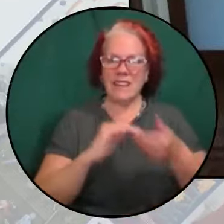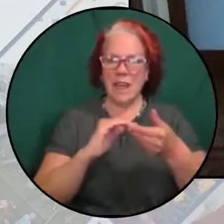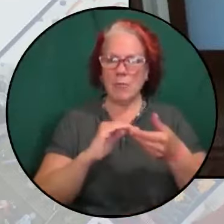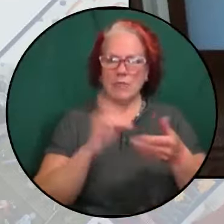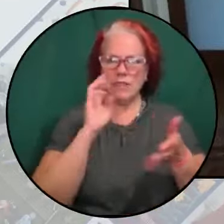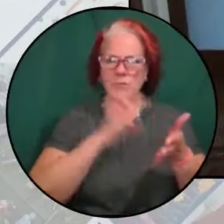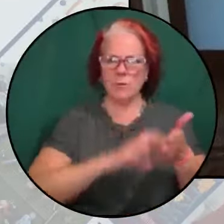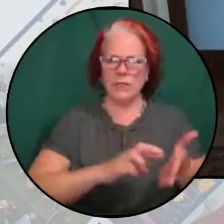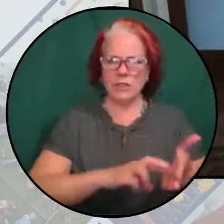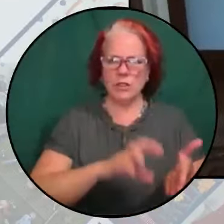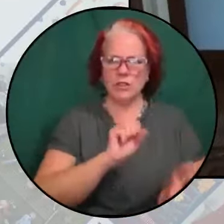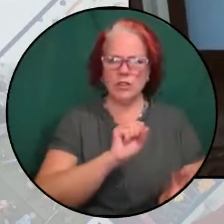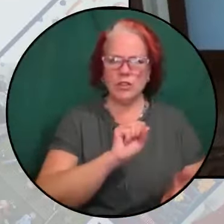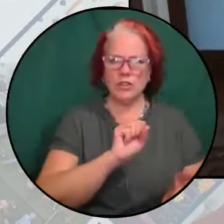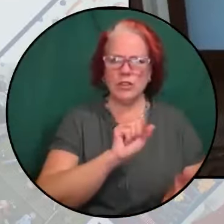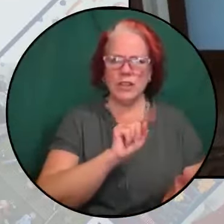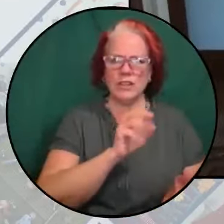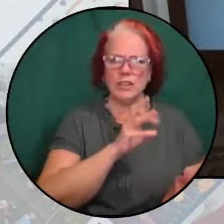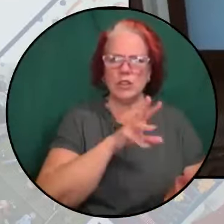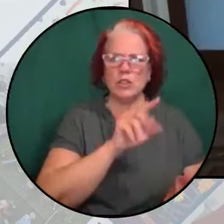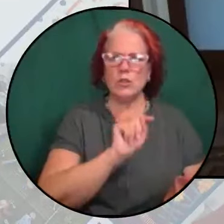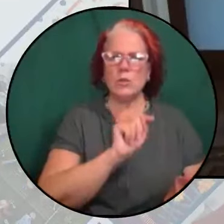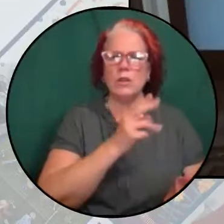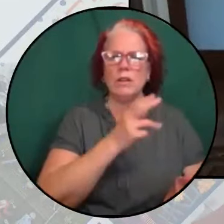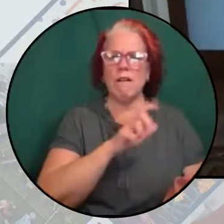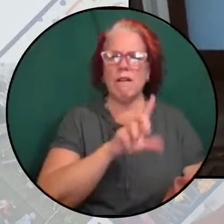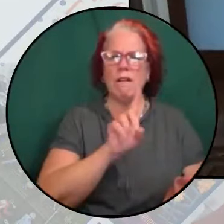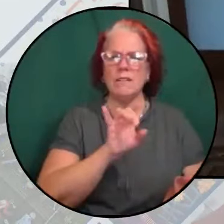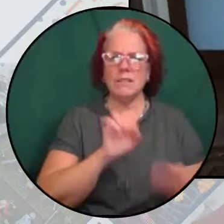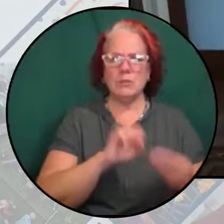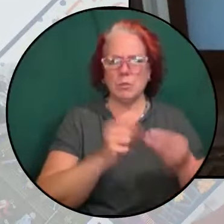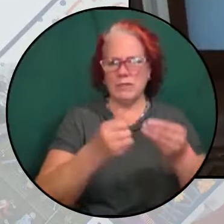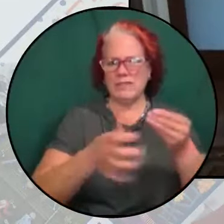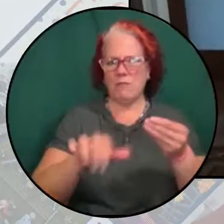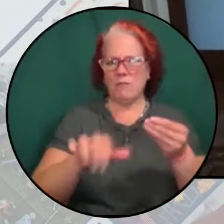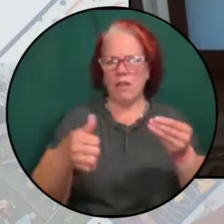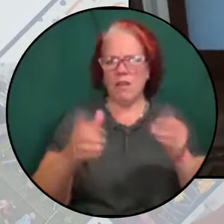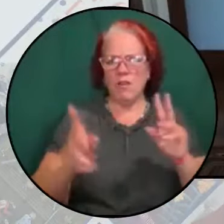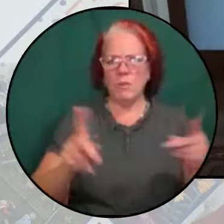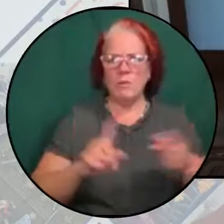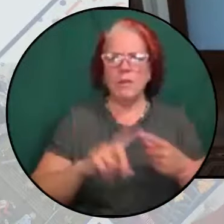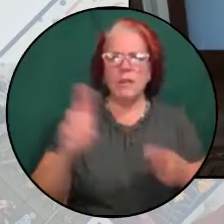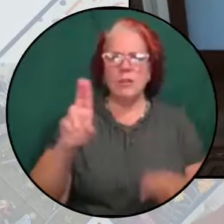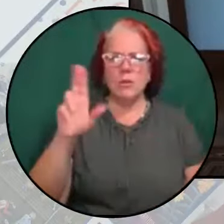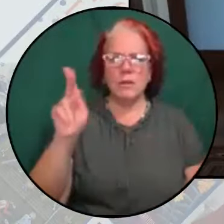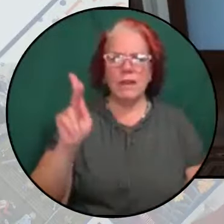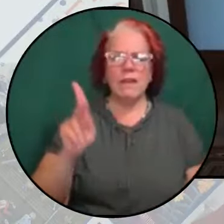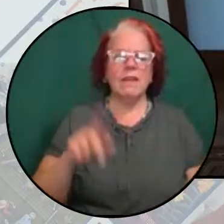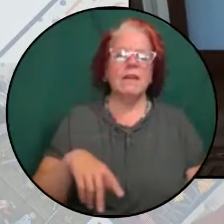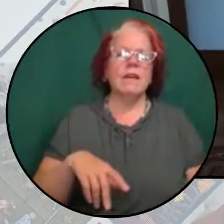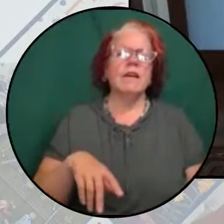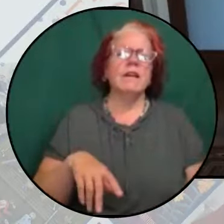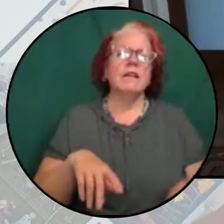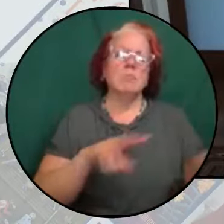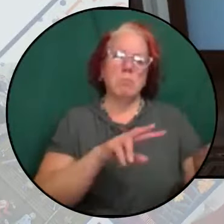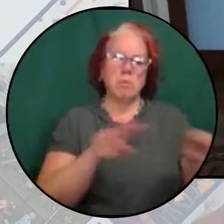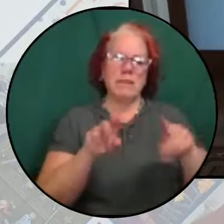a number of people in the UK policing the crisis.